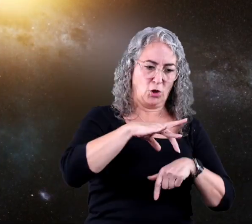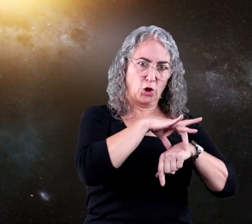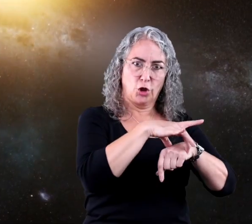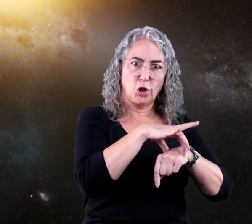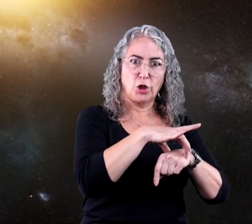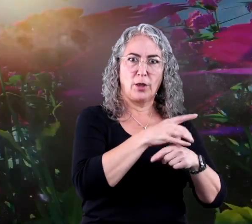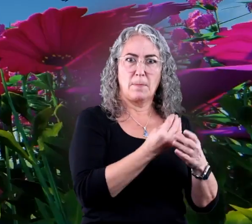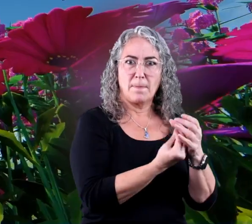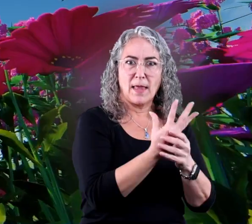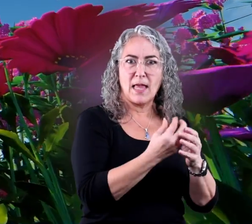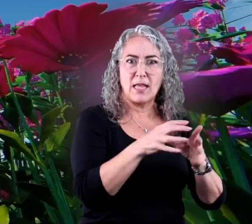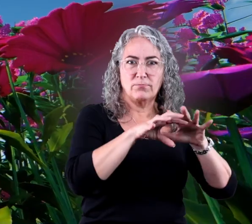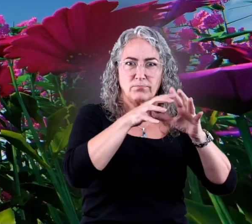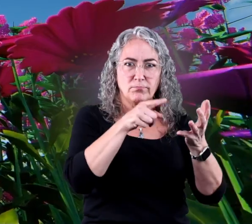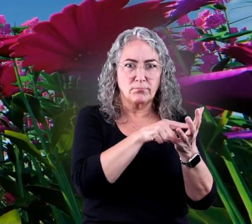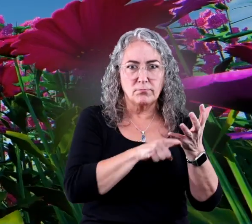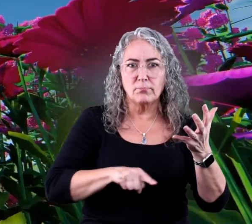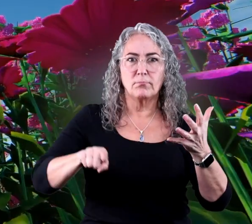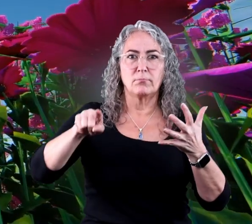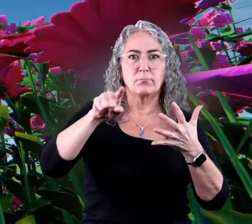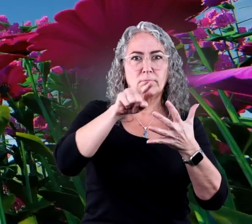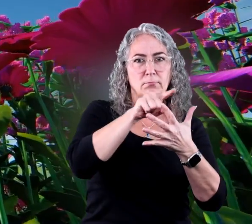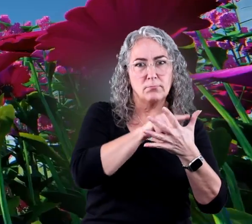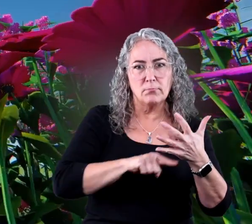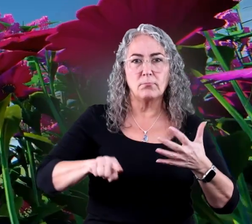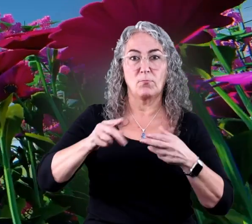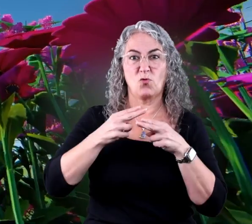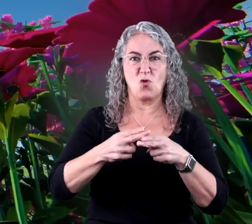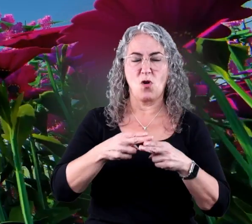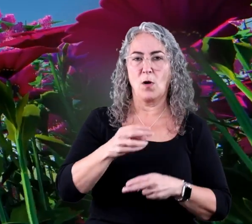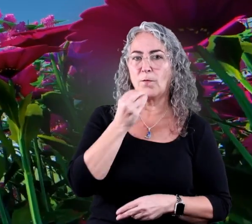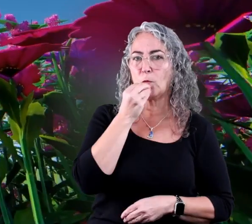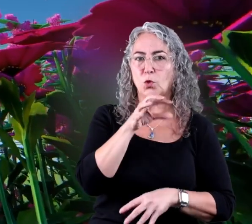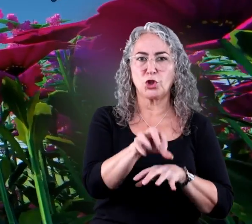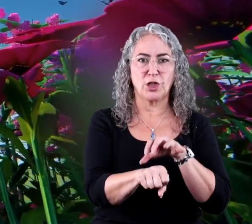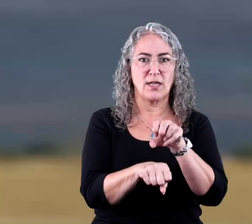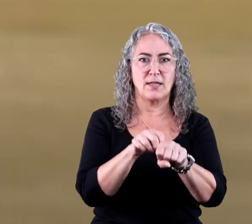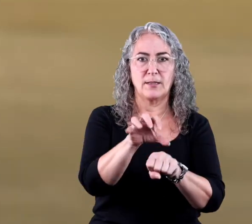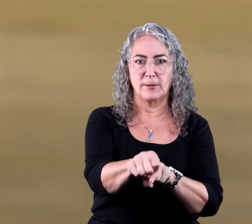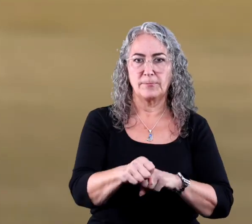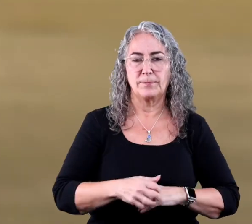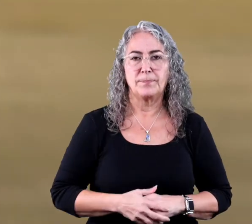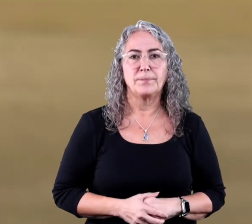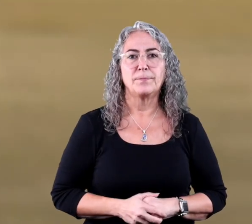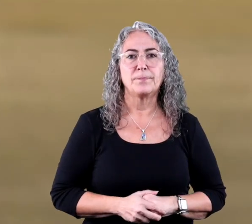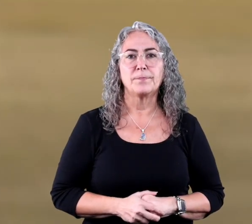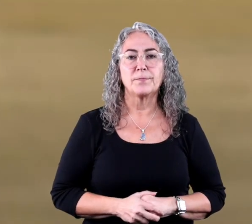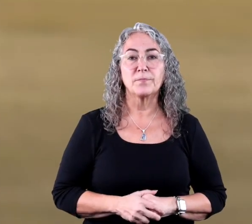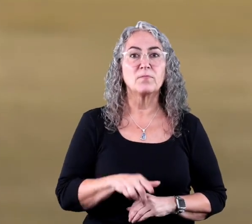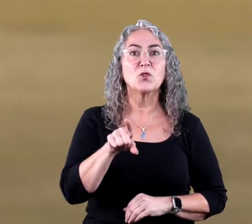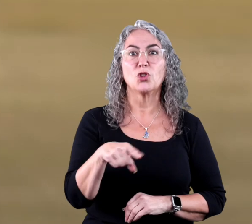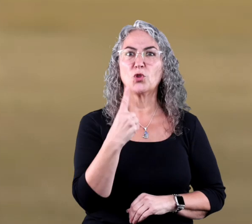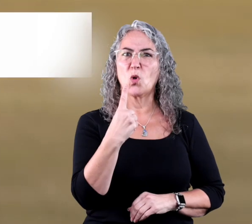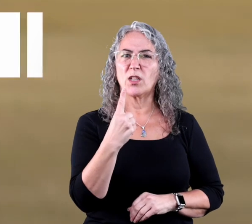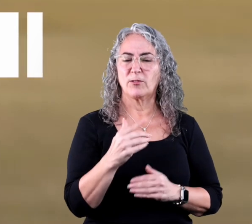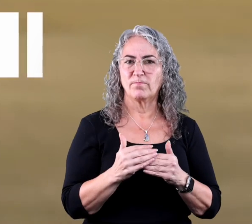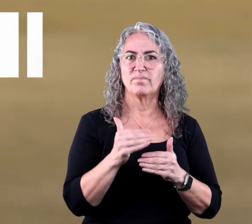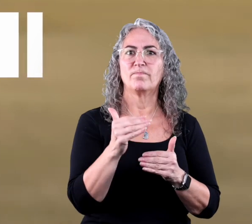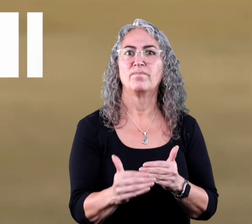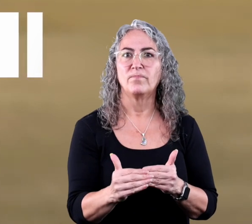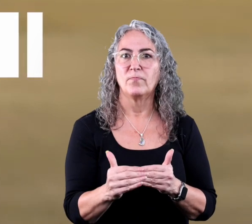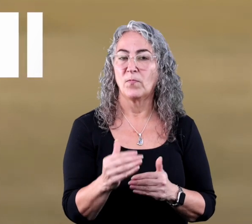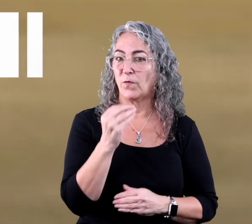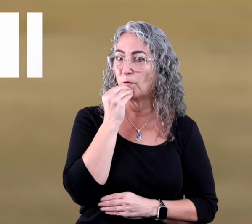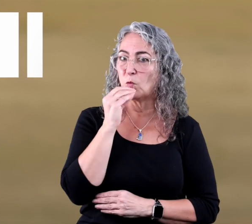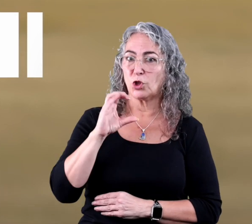to the earth, to plants, to animals, and back to the earth again, is called the food chain. You are just